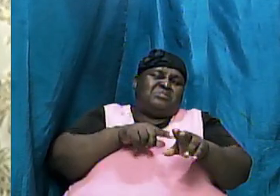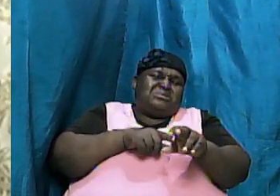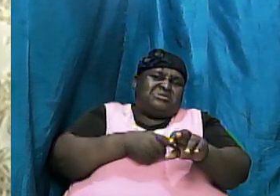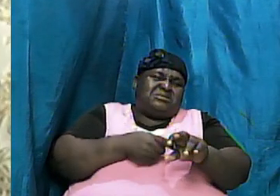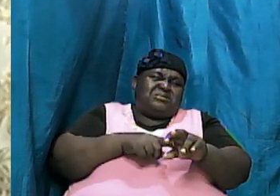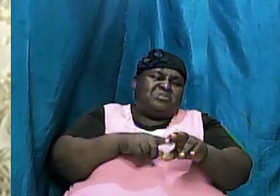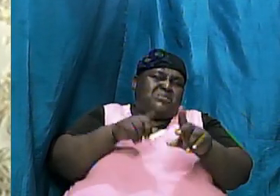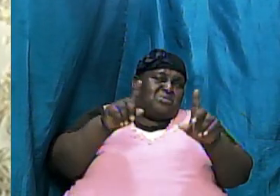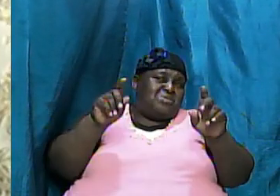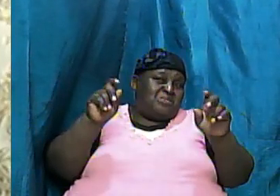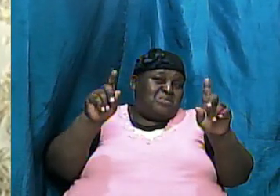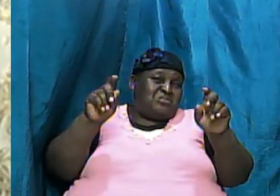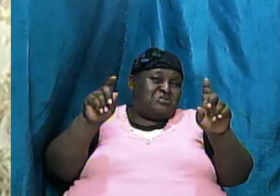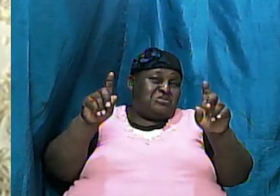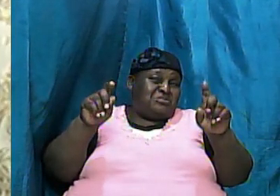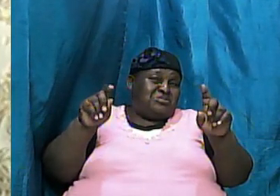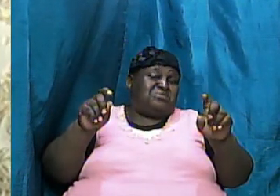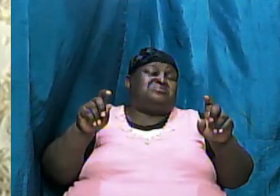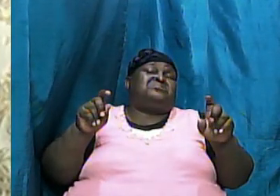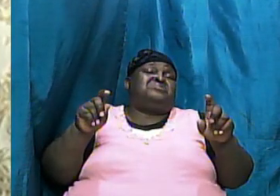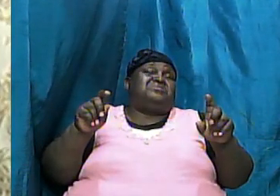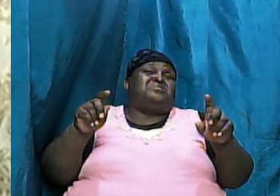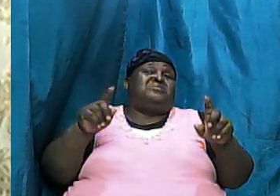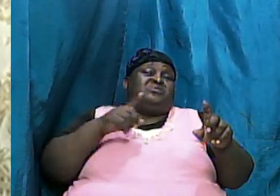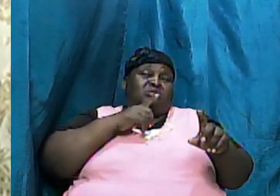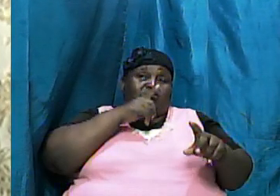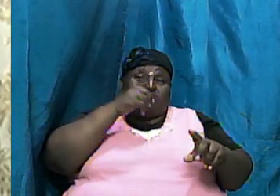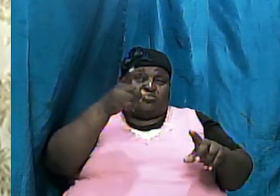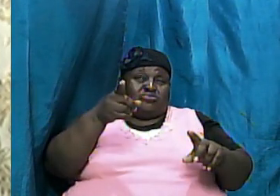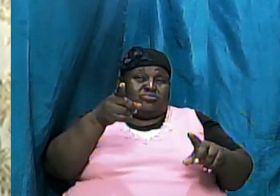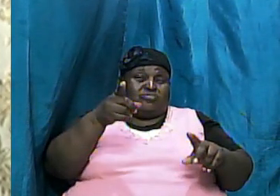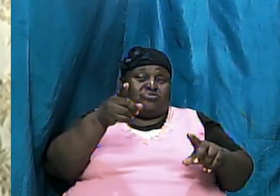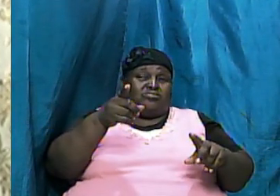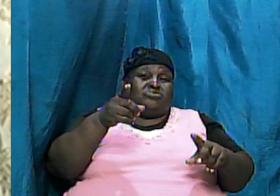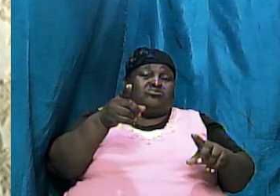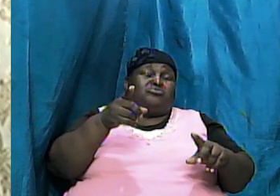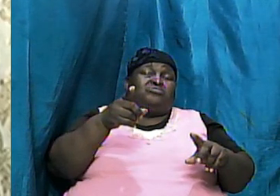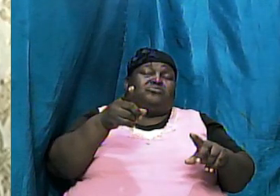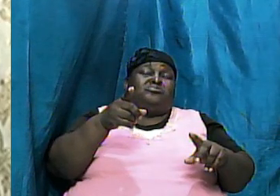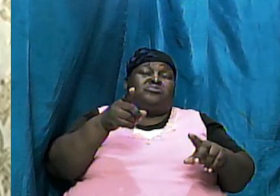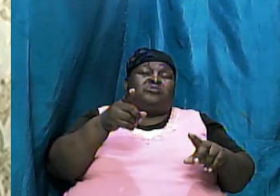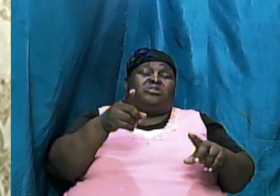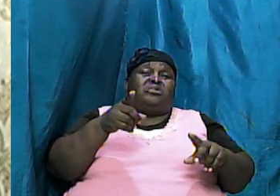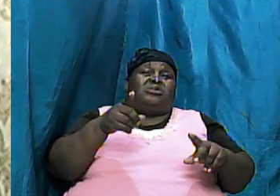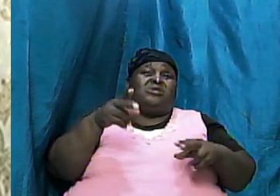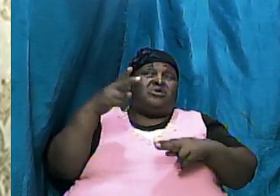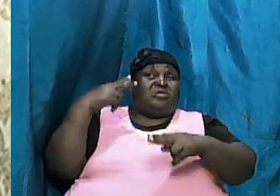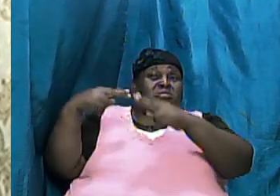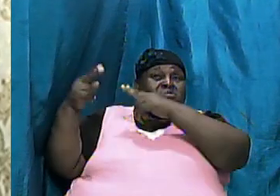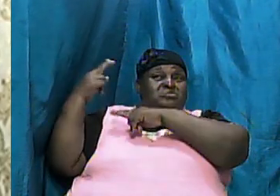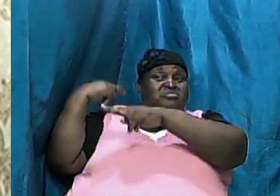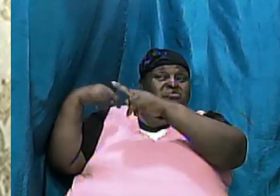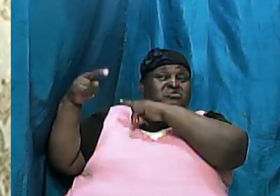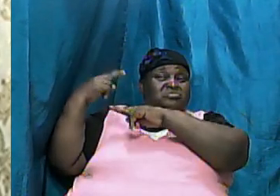to question the validity the truth the historical